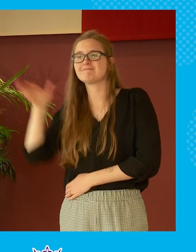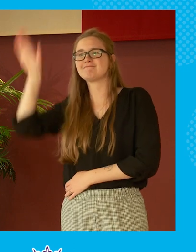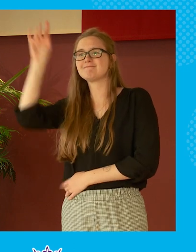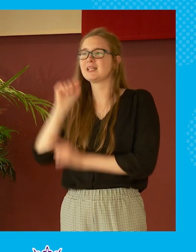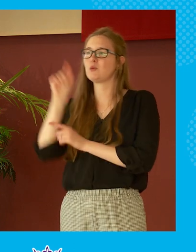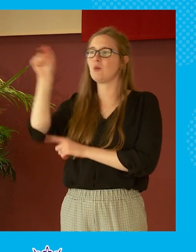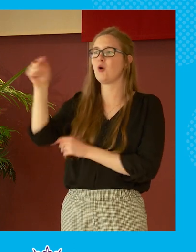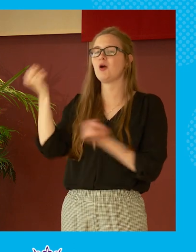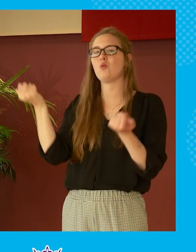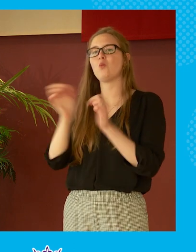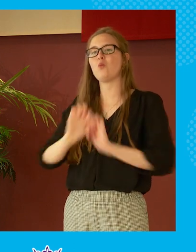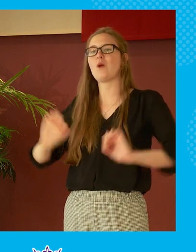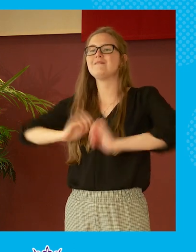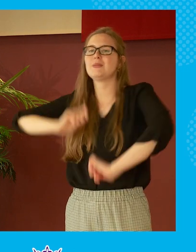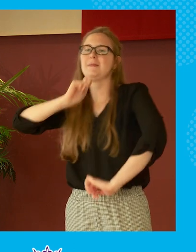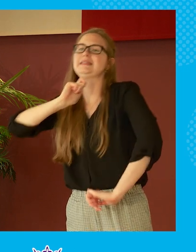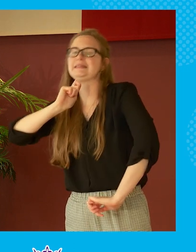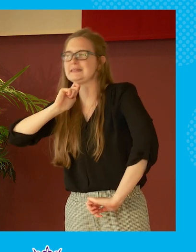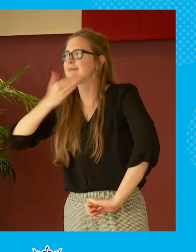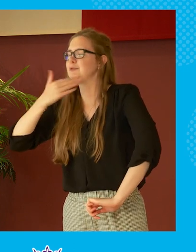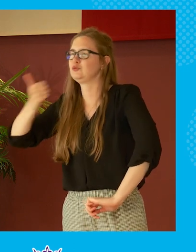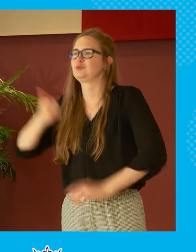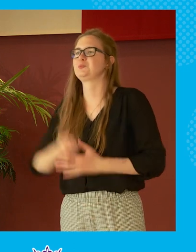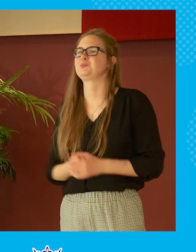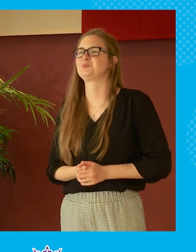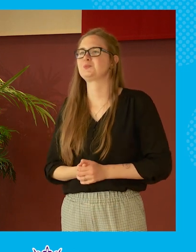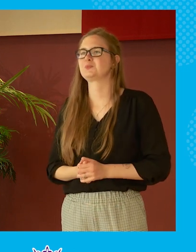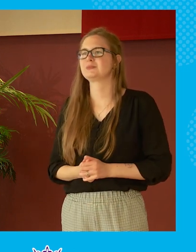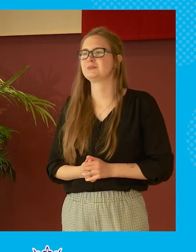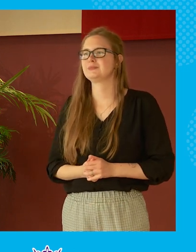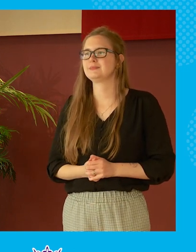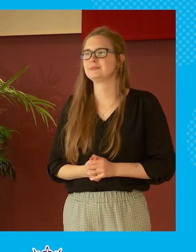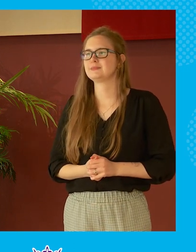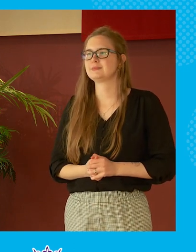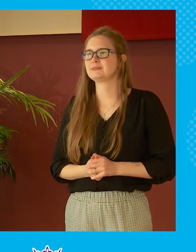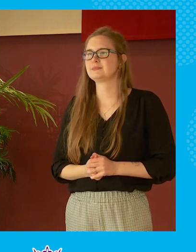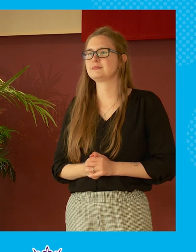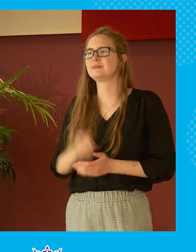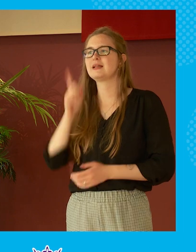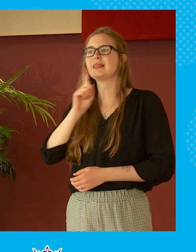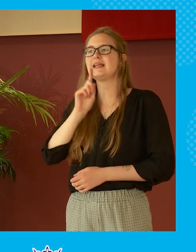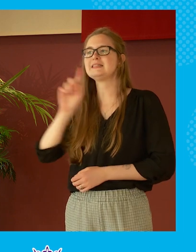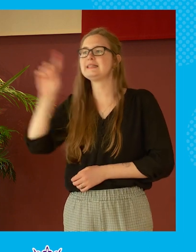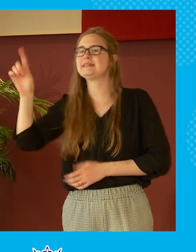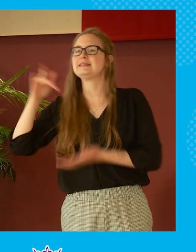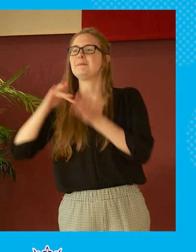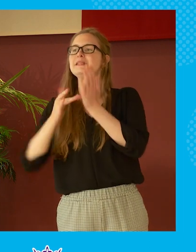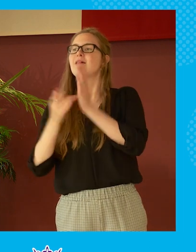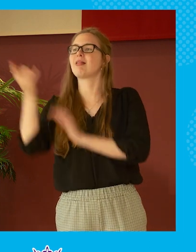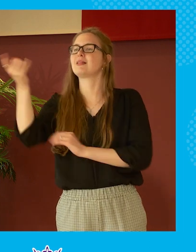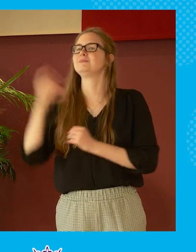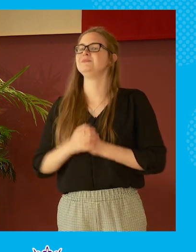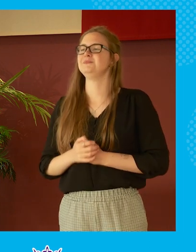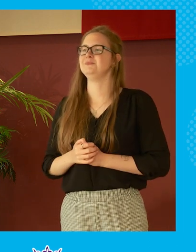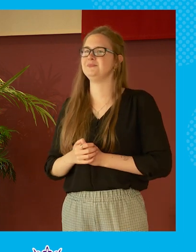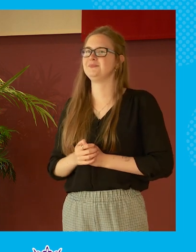to you and wait for the mic and and then fire on so the lady there in the middle middle row yeah